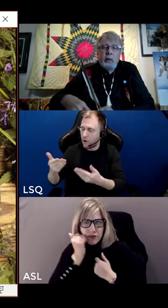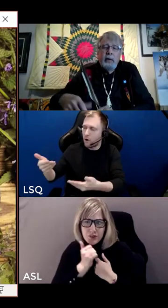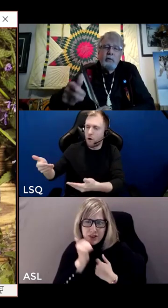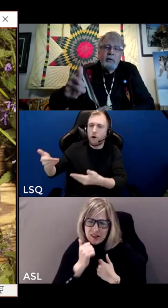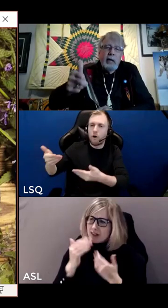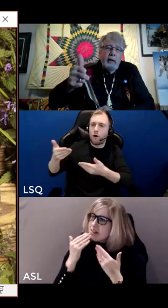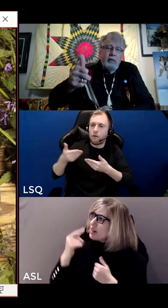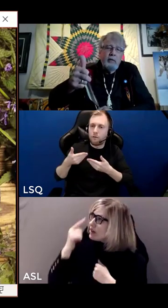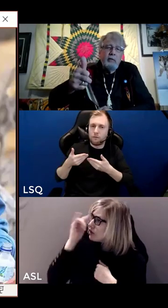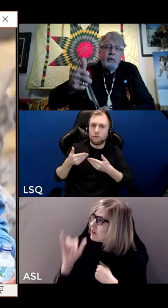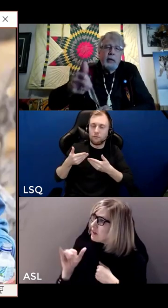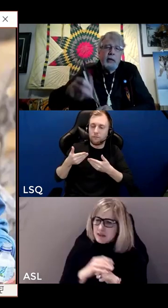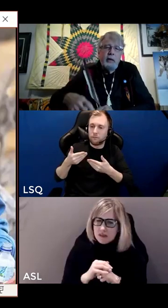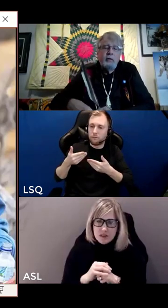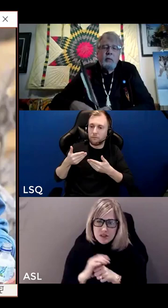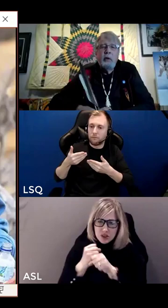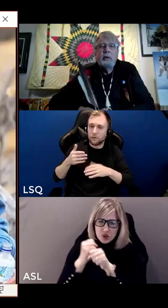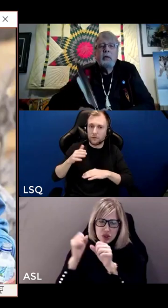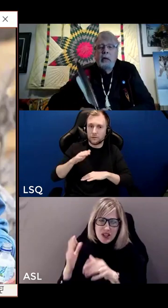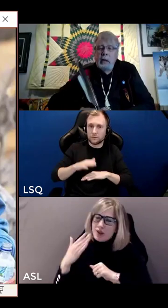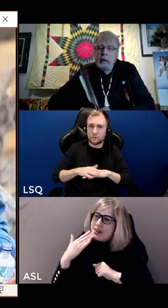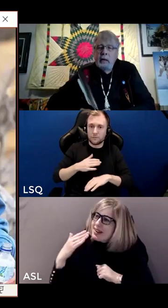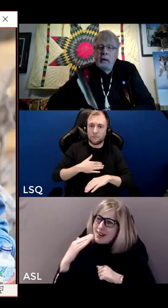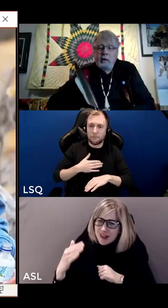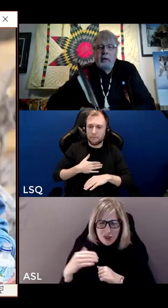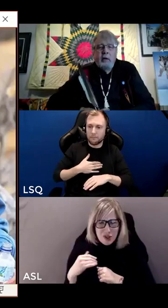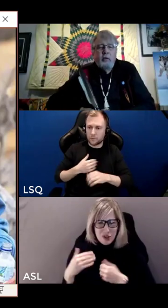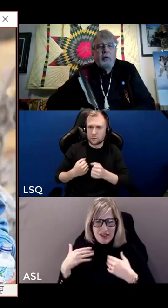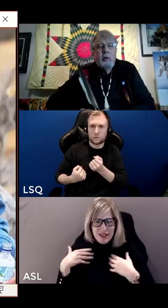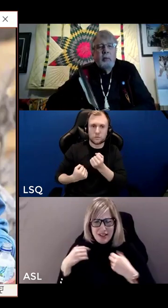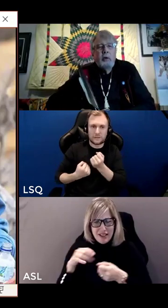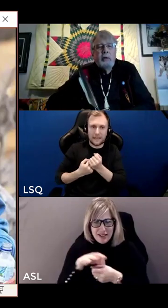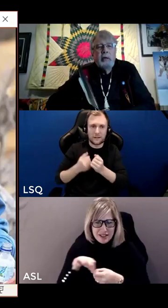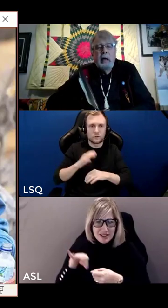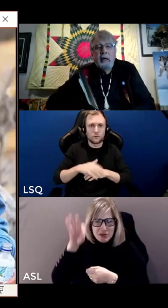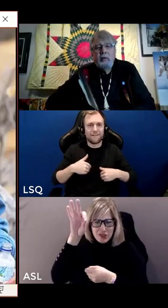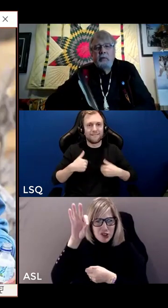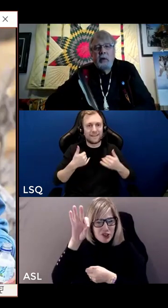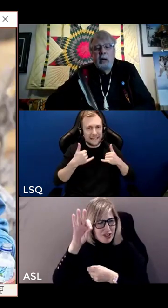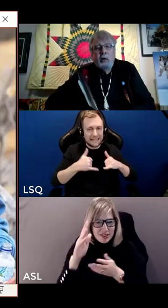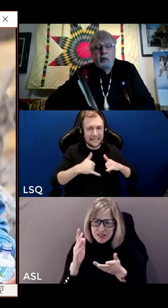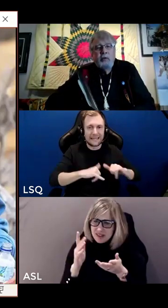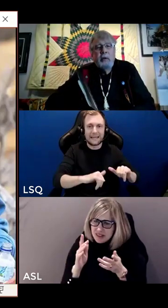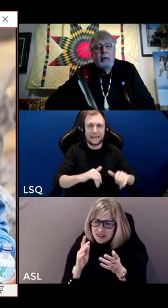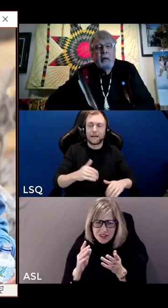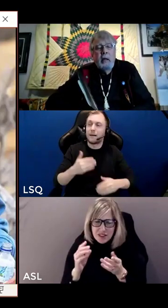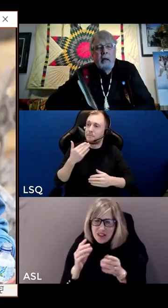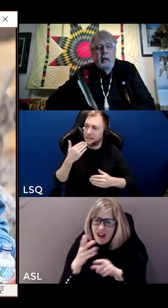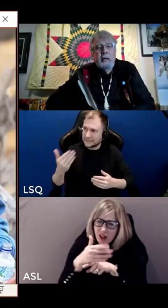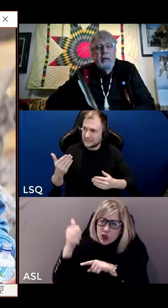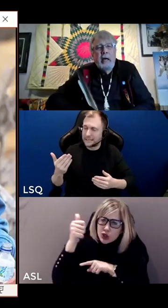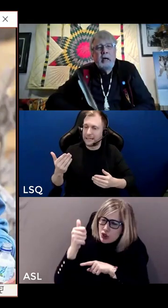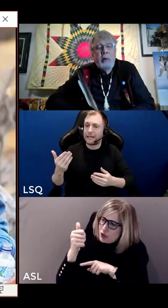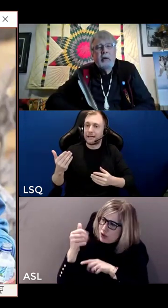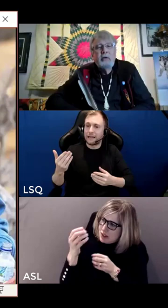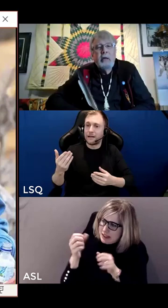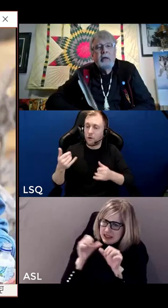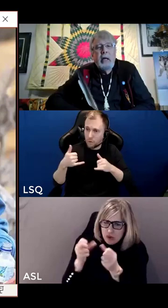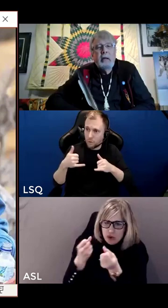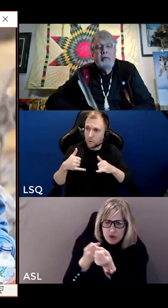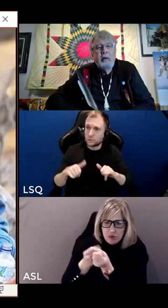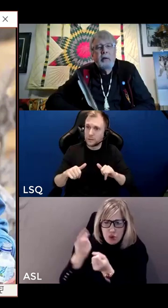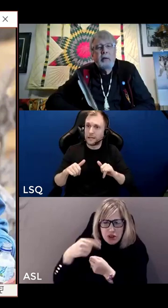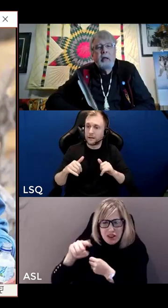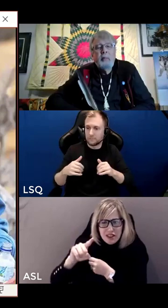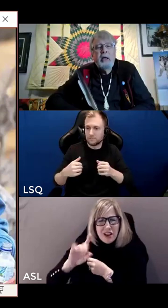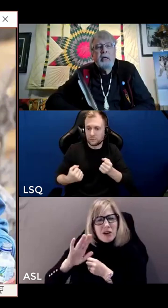creator and we give thanks for the healing spirit that continues to support the lives of our elders in the latter parts of